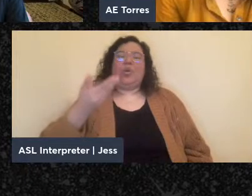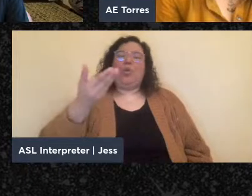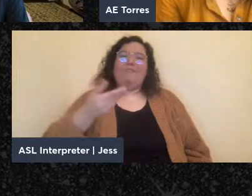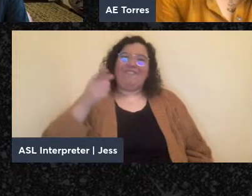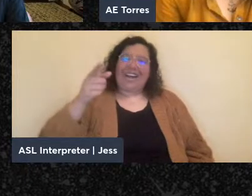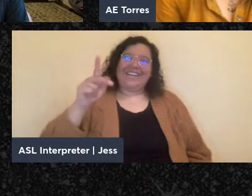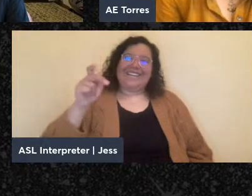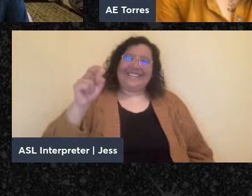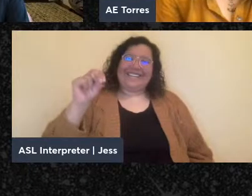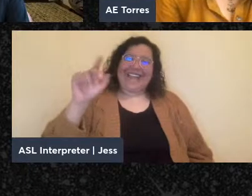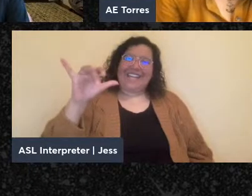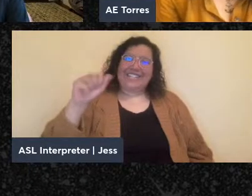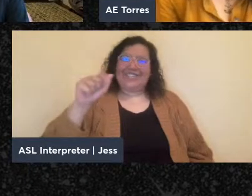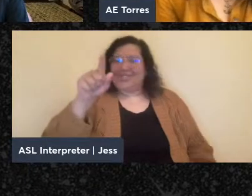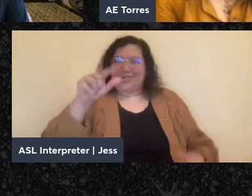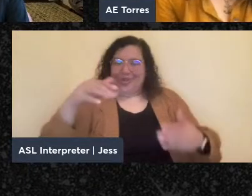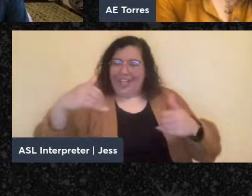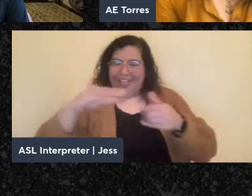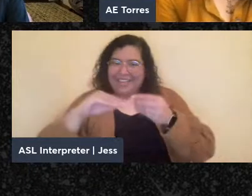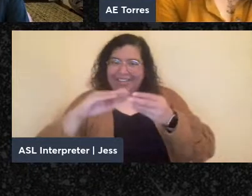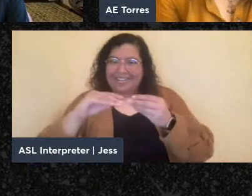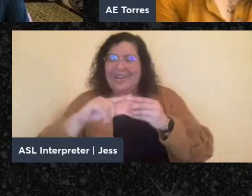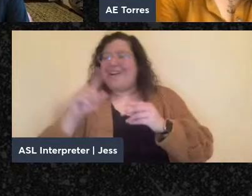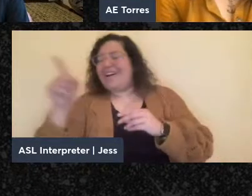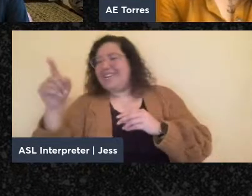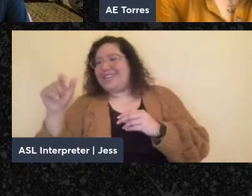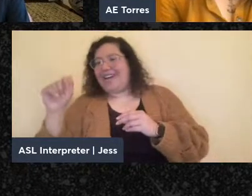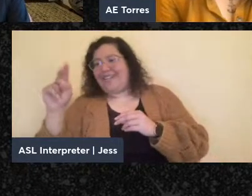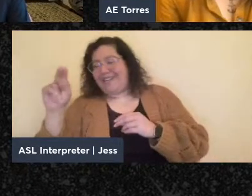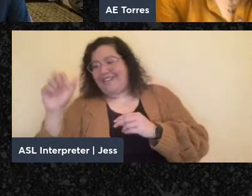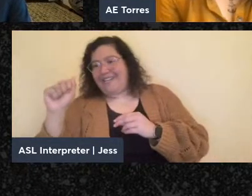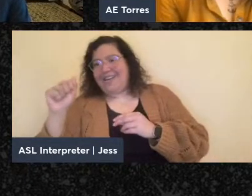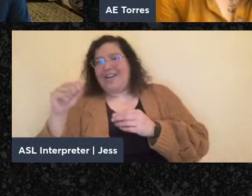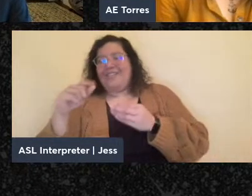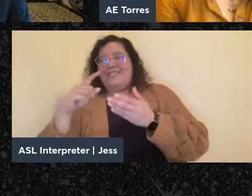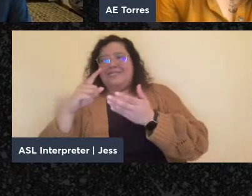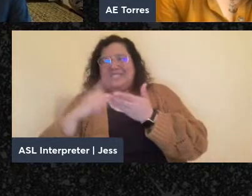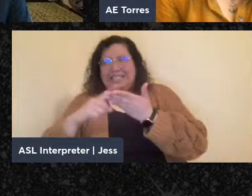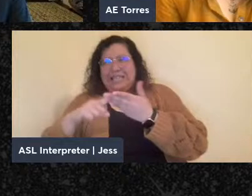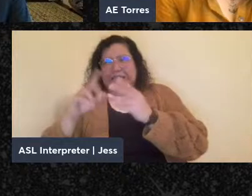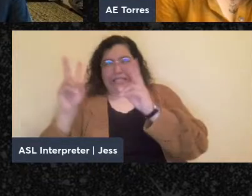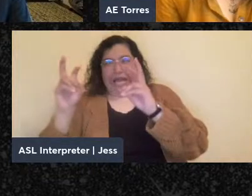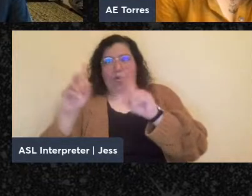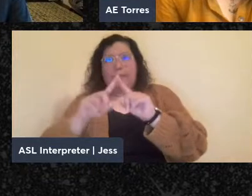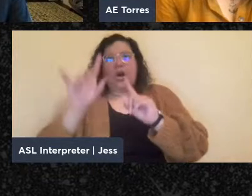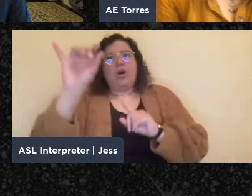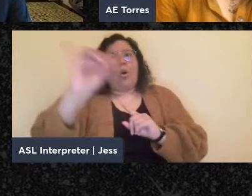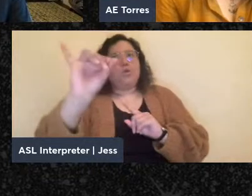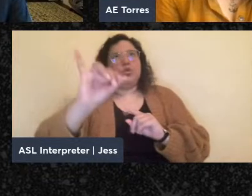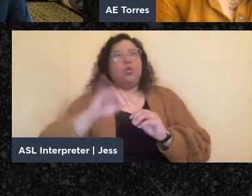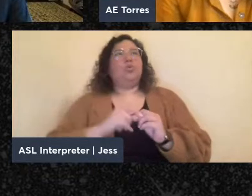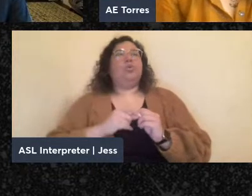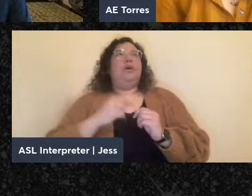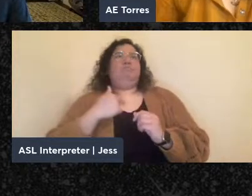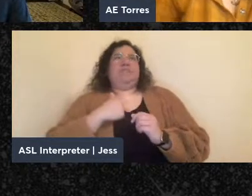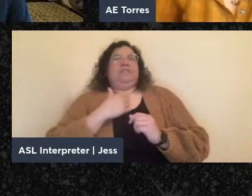talked a lot recently, and then Ana to talk a little bit more about the title. But also what struck me about it